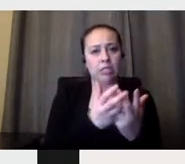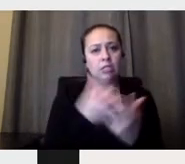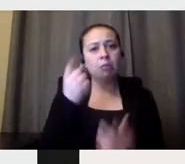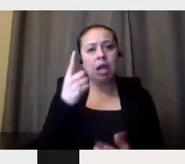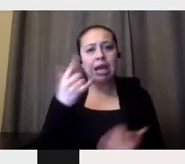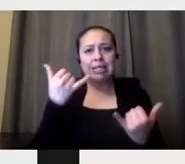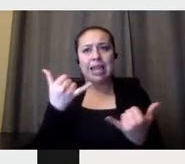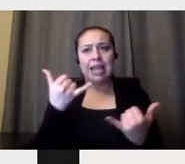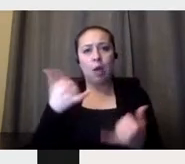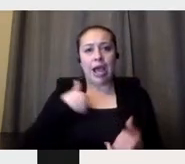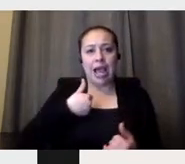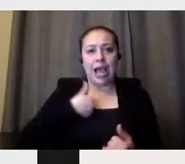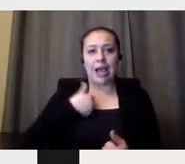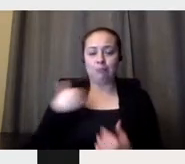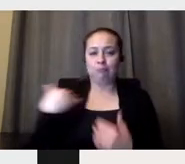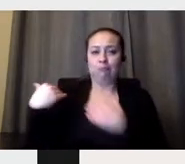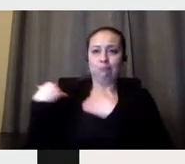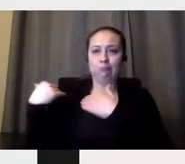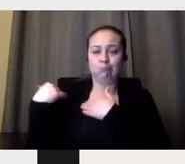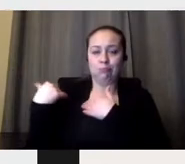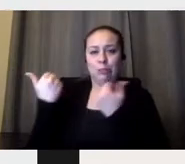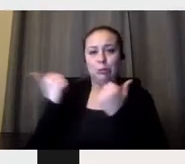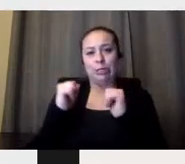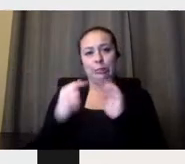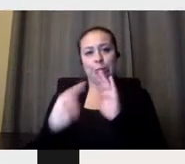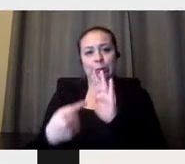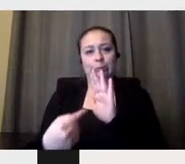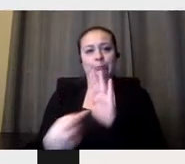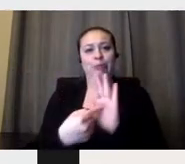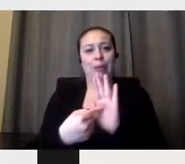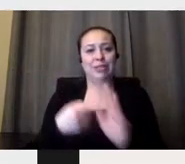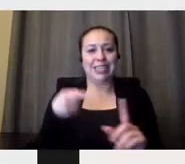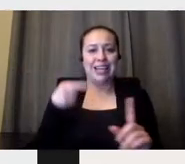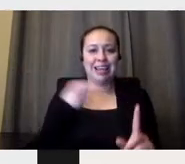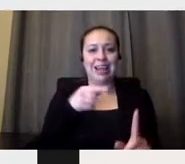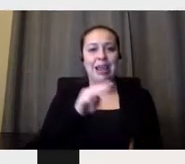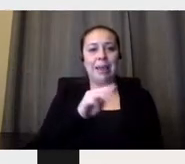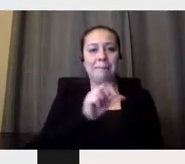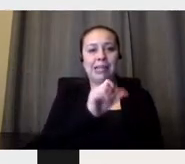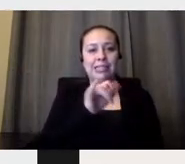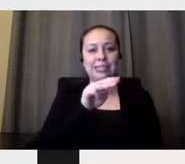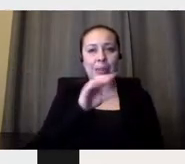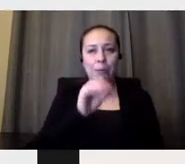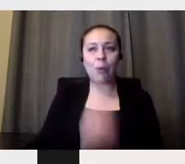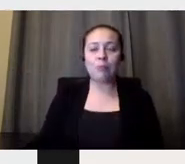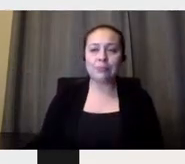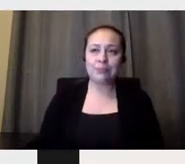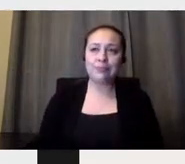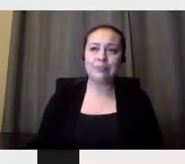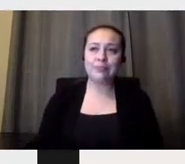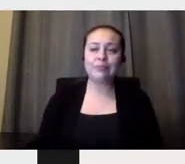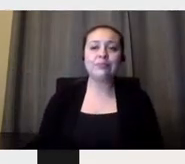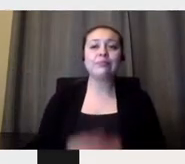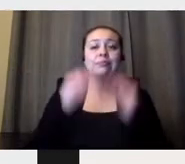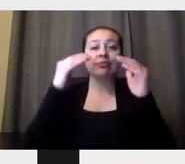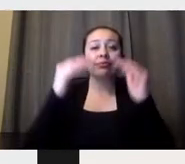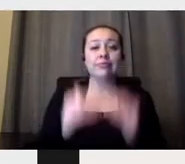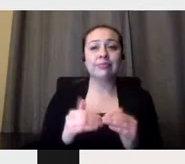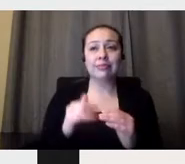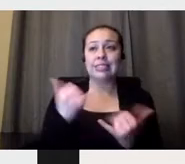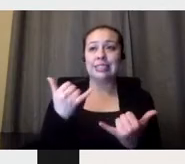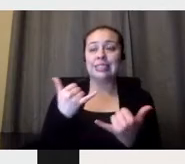So the exhibition. The exhibition consists of 250 posters from 46